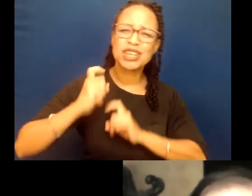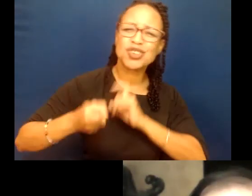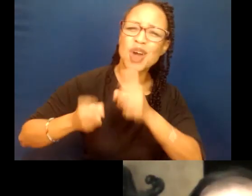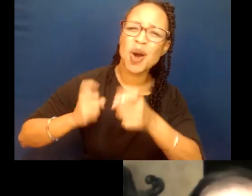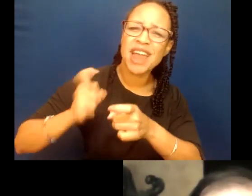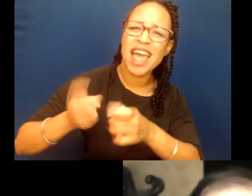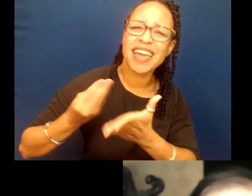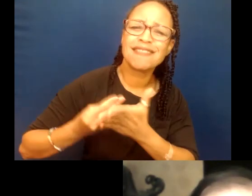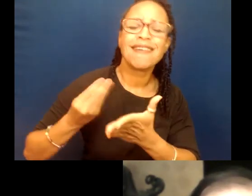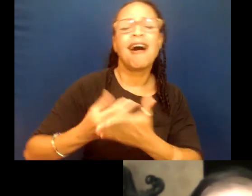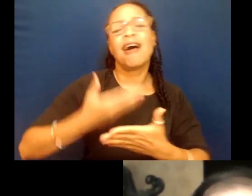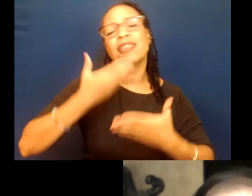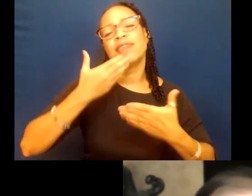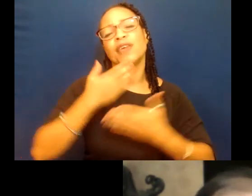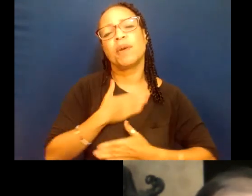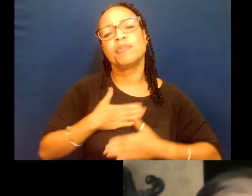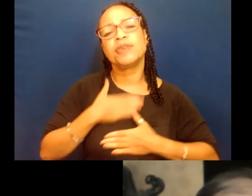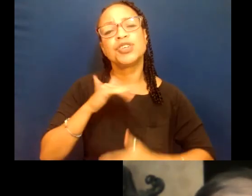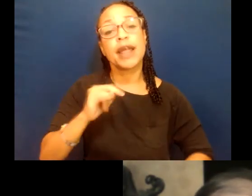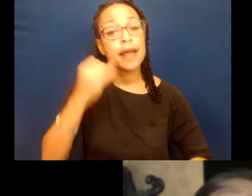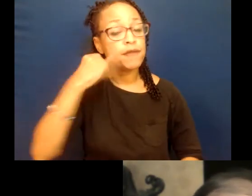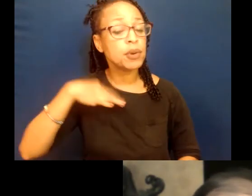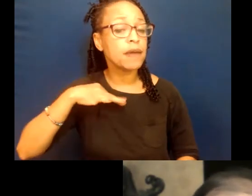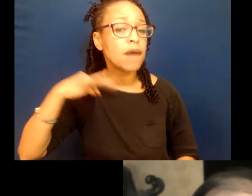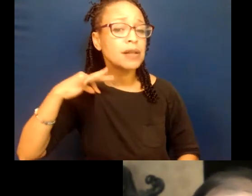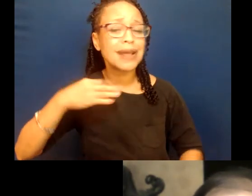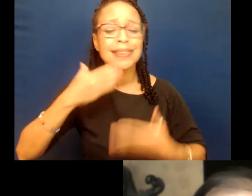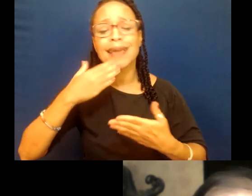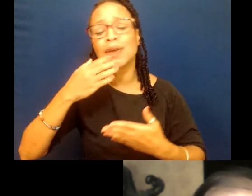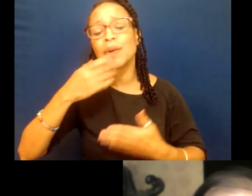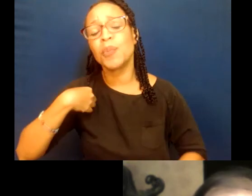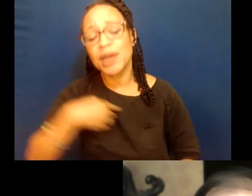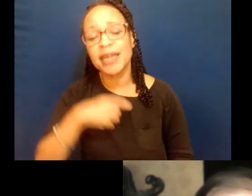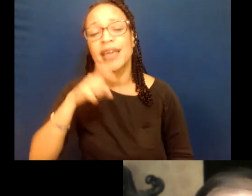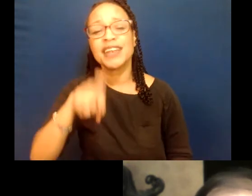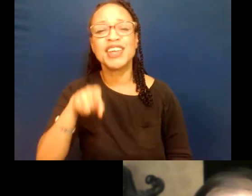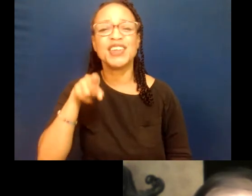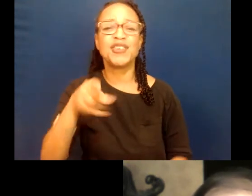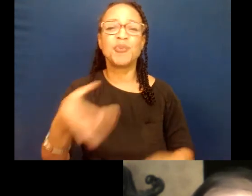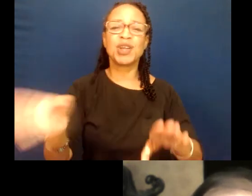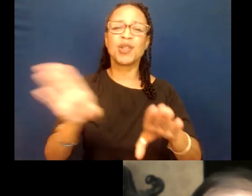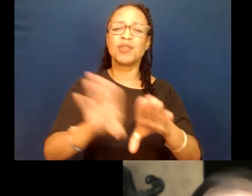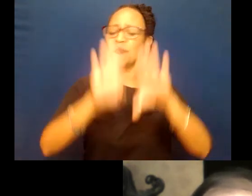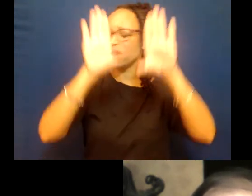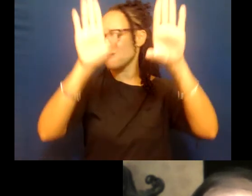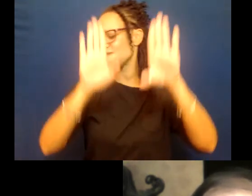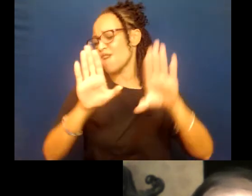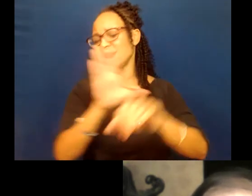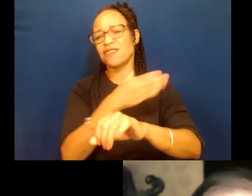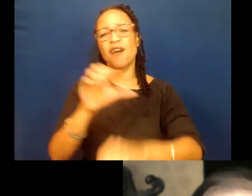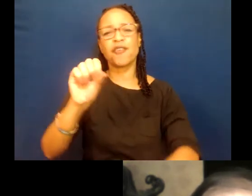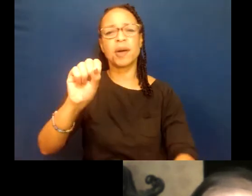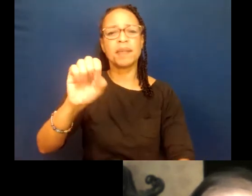you. We really appreciate it. If you can volunteer, thank you. We need you. We'll close out with a great song from Selena